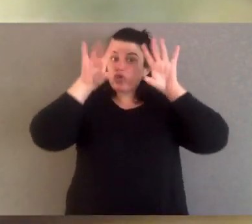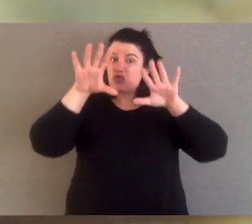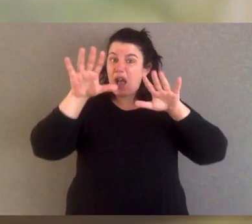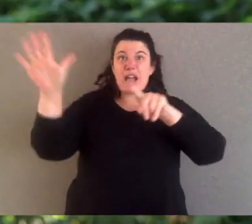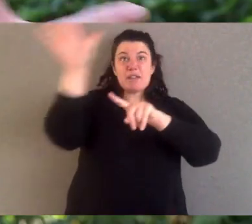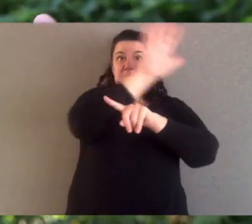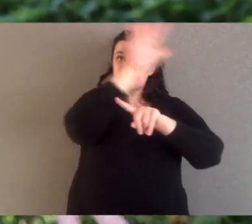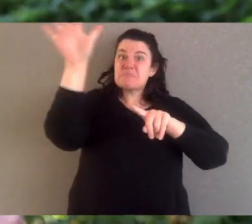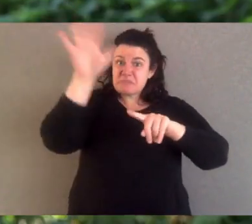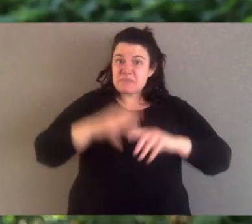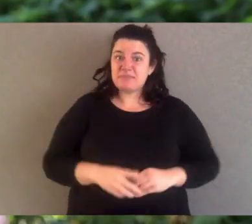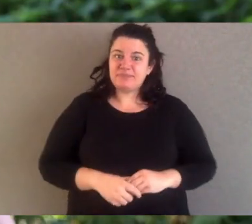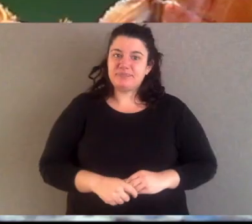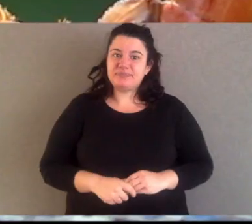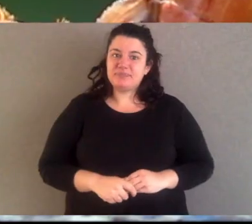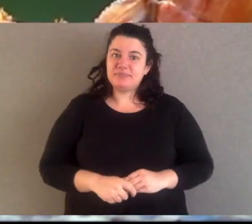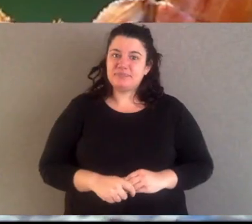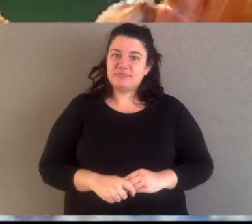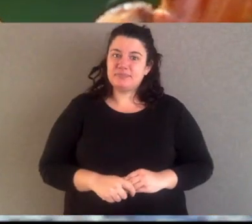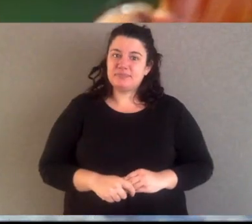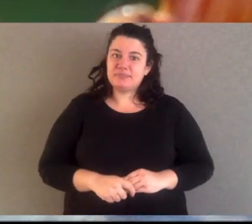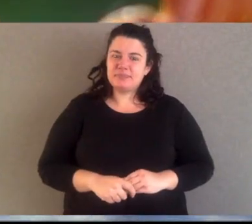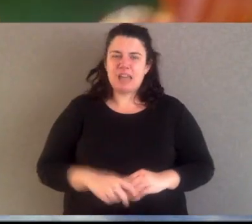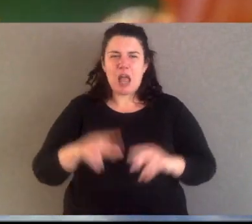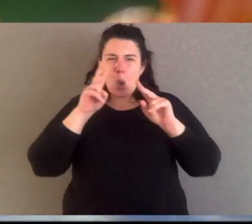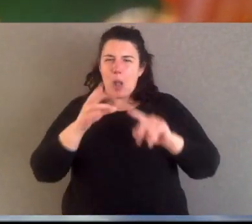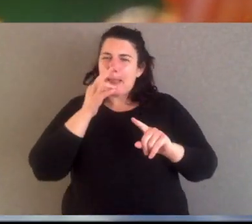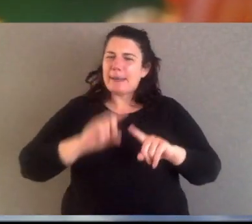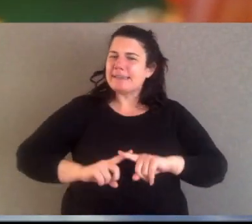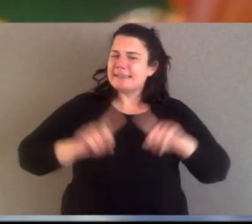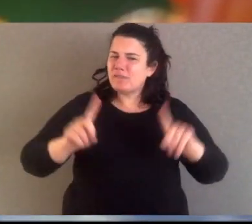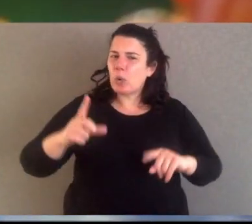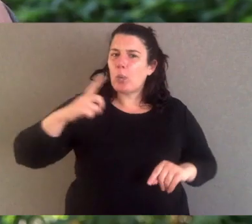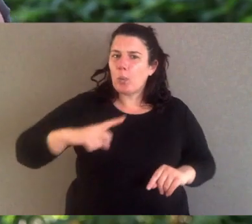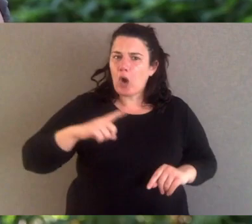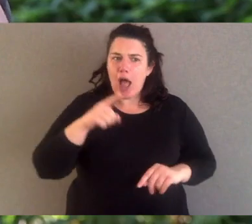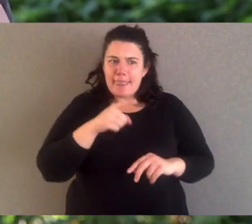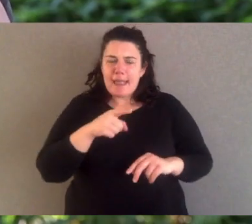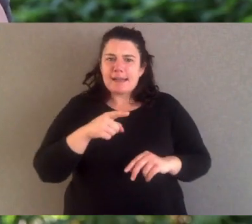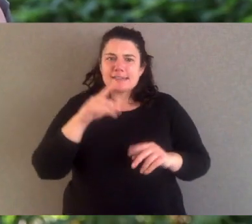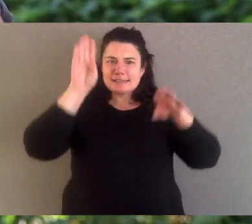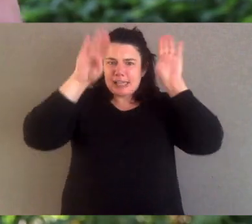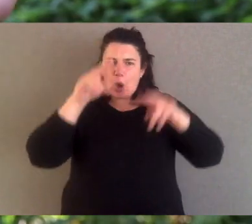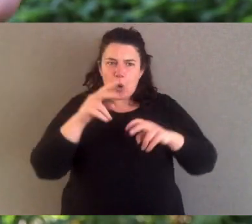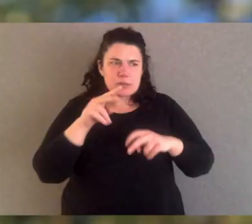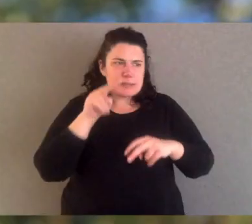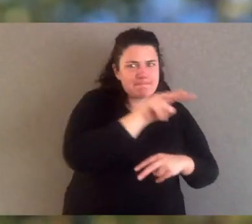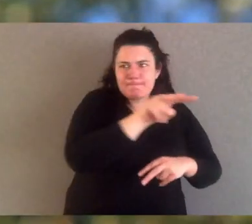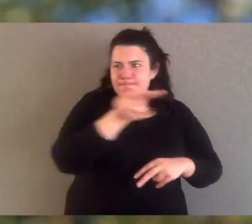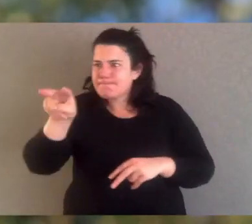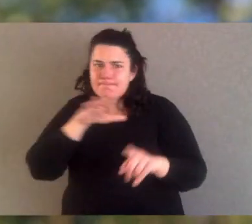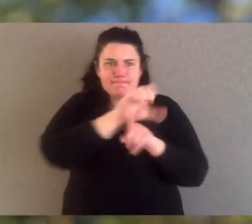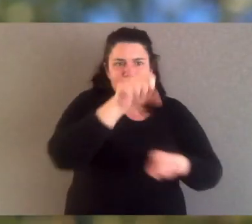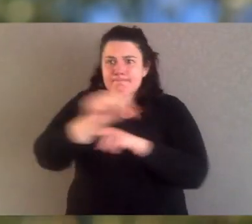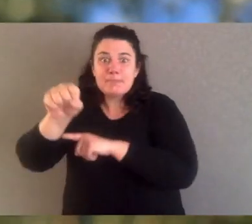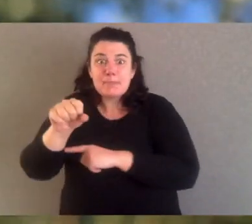Australian dogs like up around the Kimberley area. Now dingoes hunt prey. Their eyes are right on the front of their head, their ears